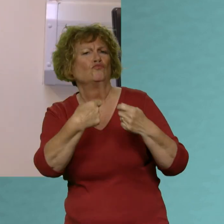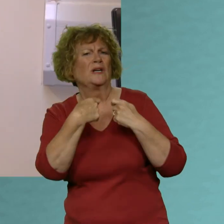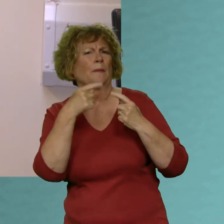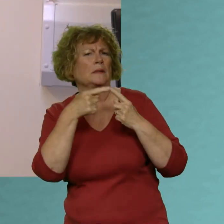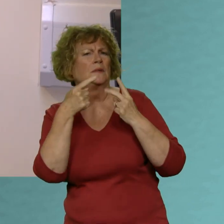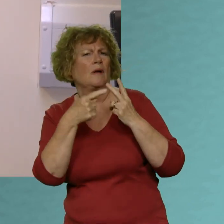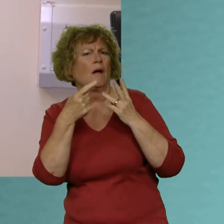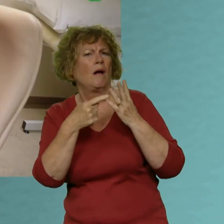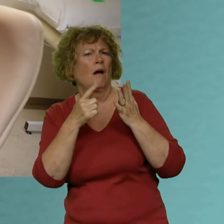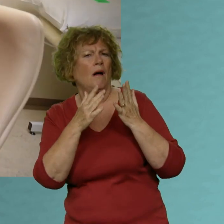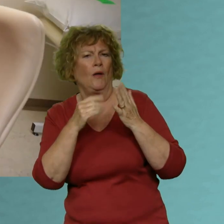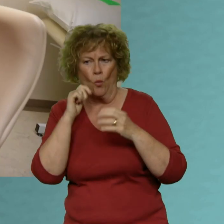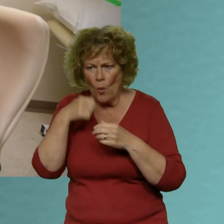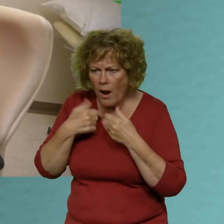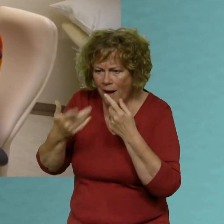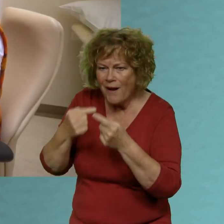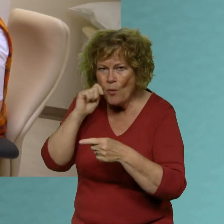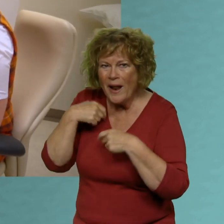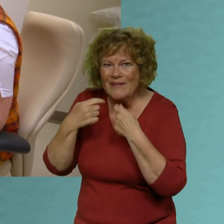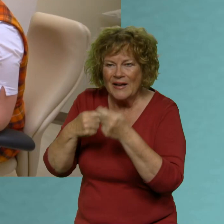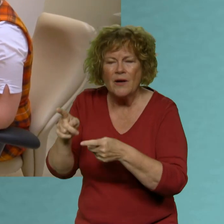how we're going to deliver that treatment for them